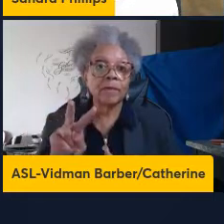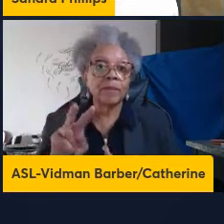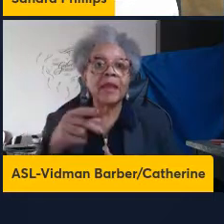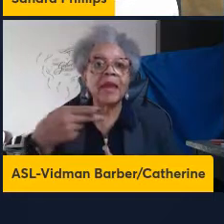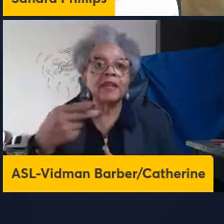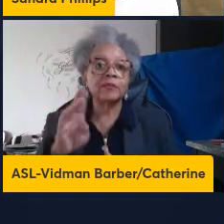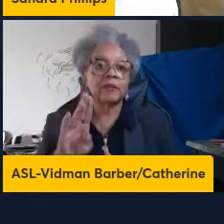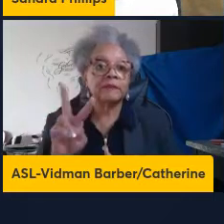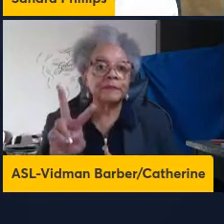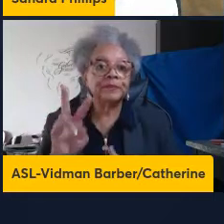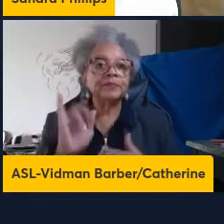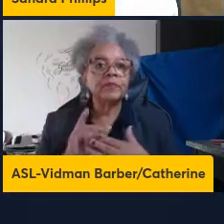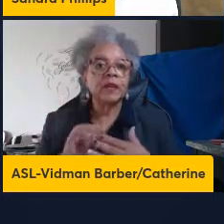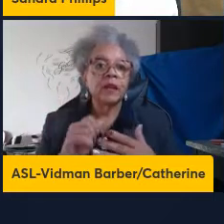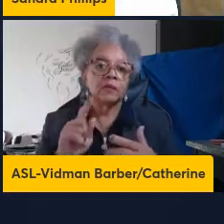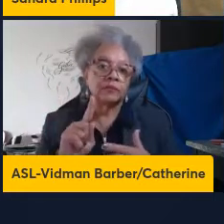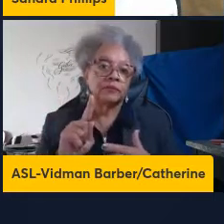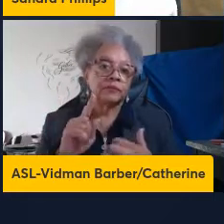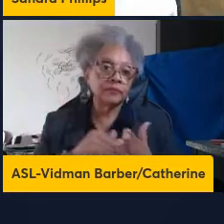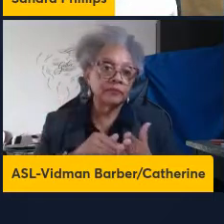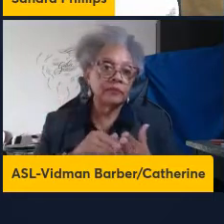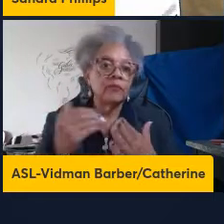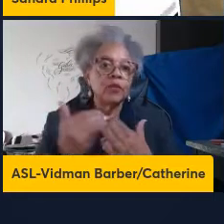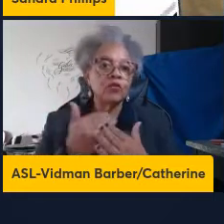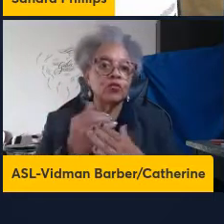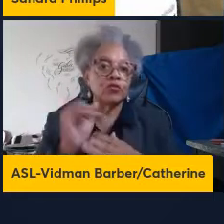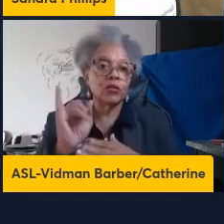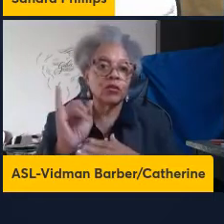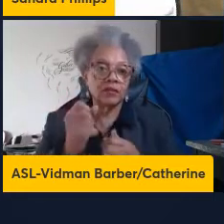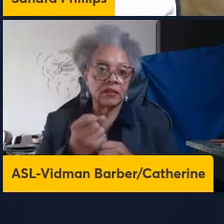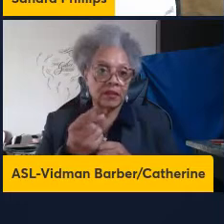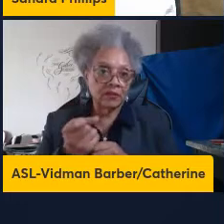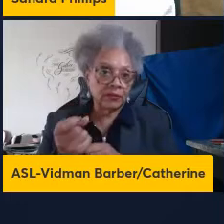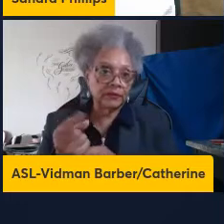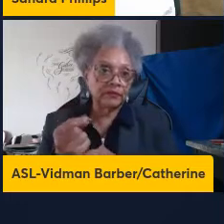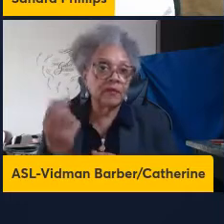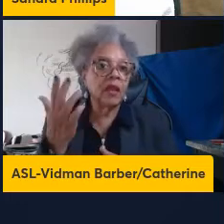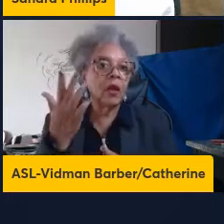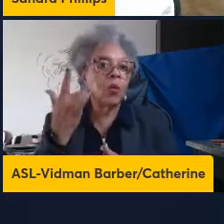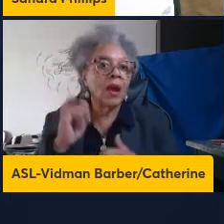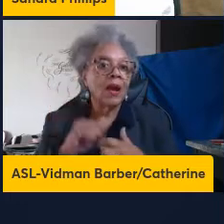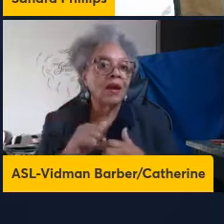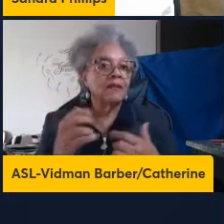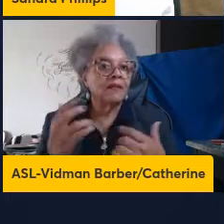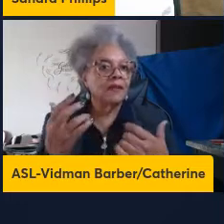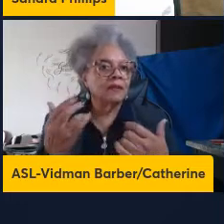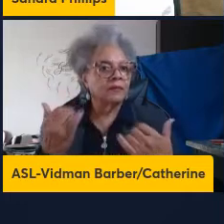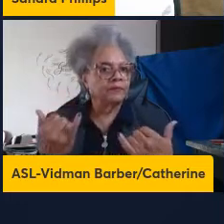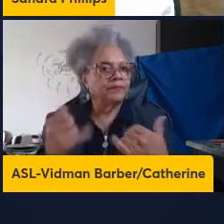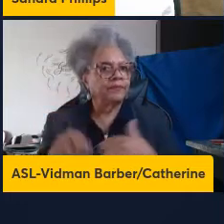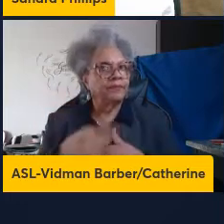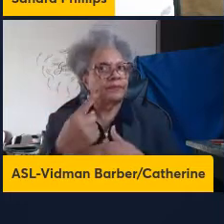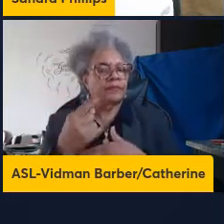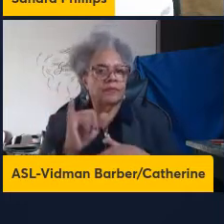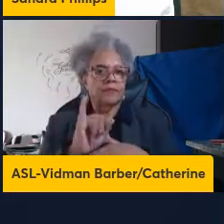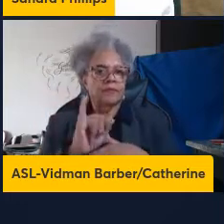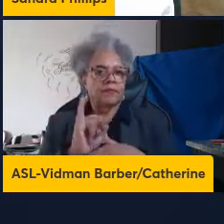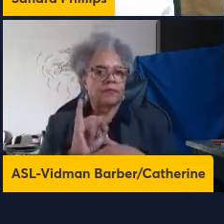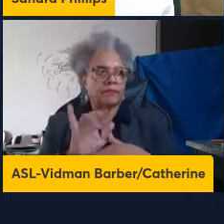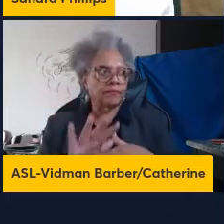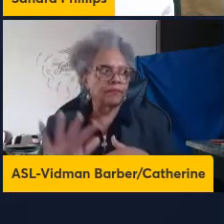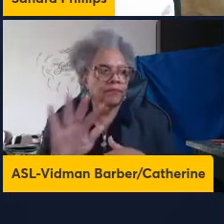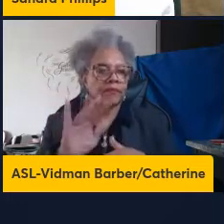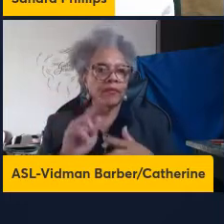million new infections every year. And while the prevalence of this infection is in the declining younger